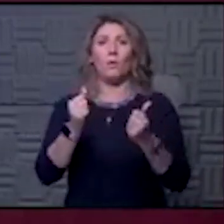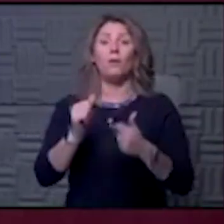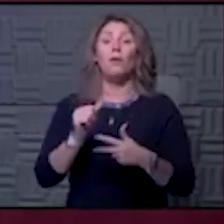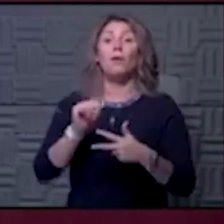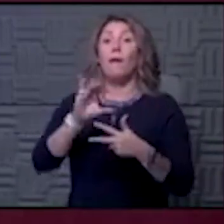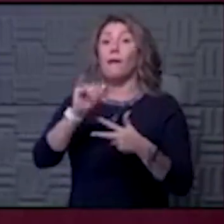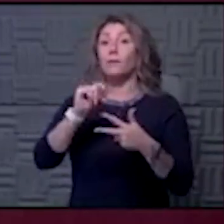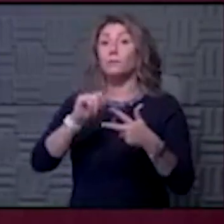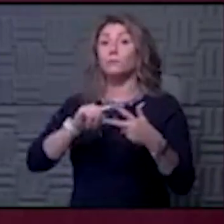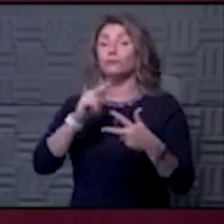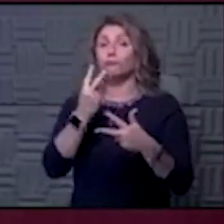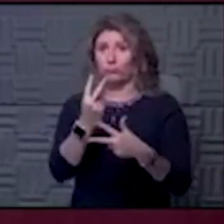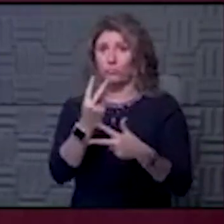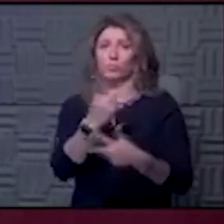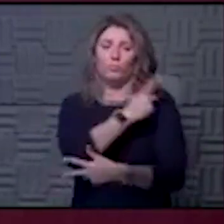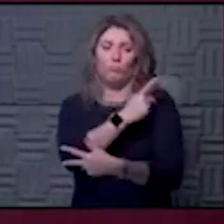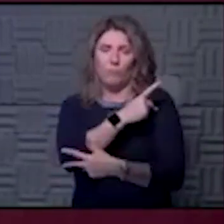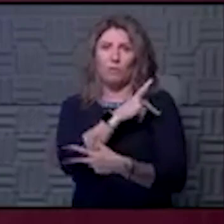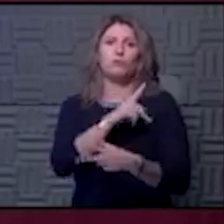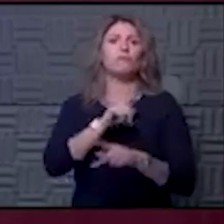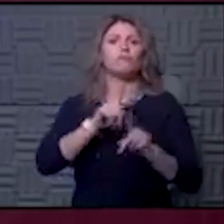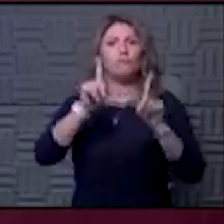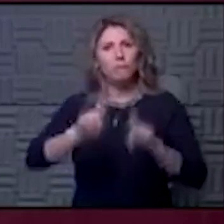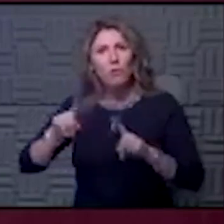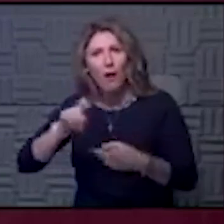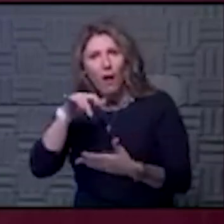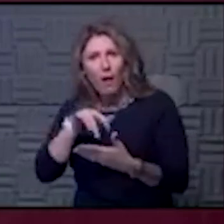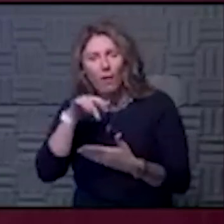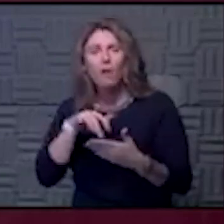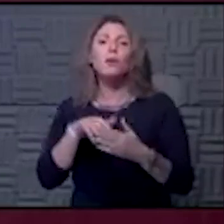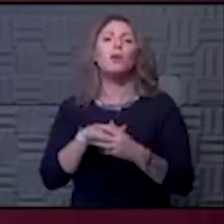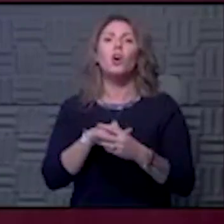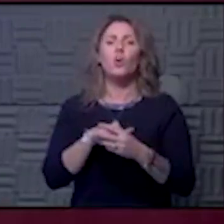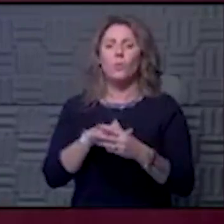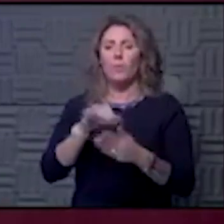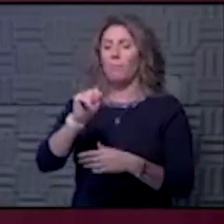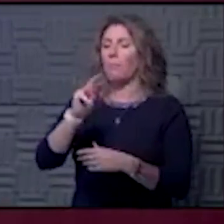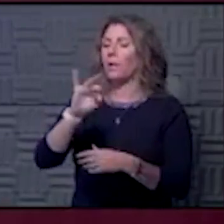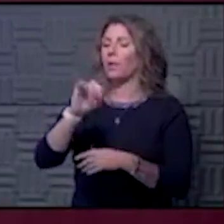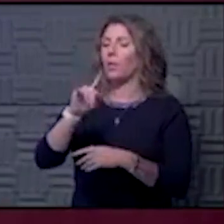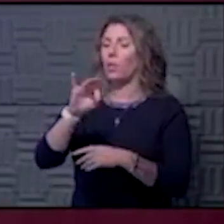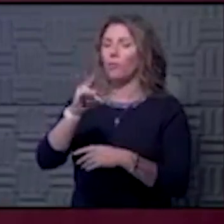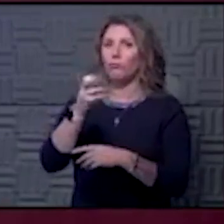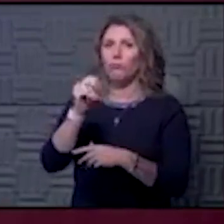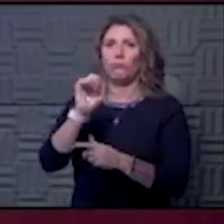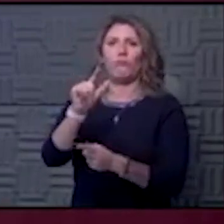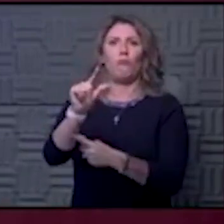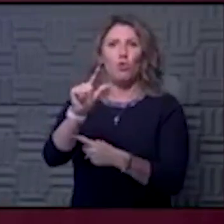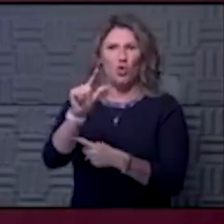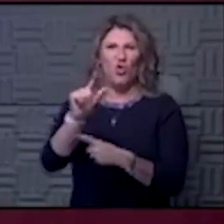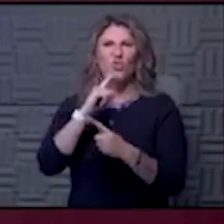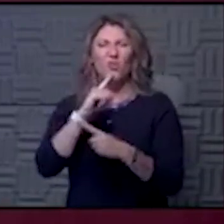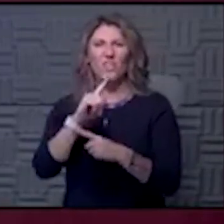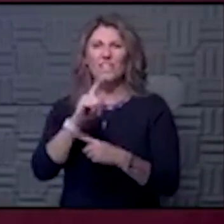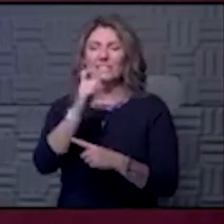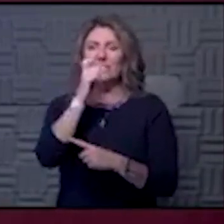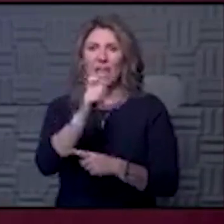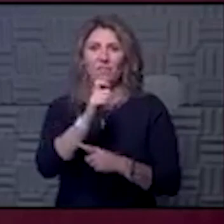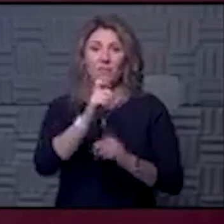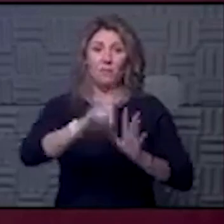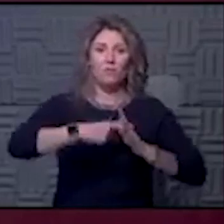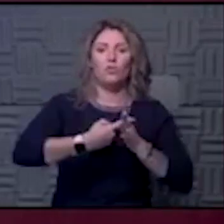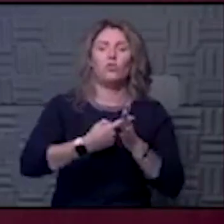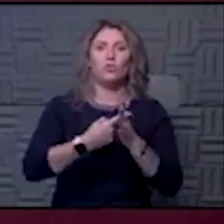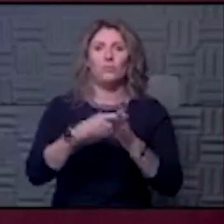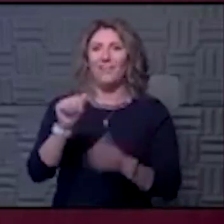two is actually an outpatient trial with a monoclonal antibody to infusion. You know, it's like not the Regeneron antibody that